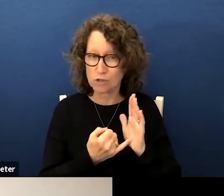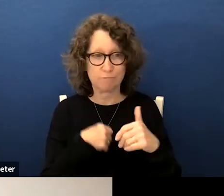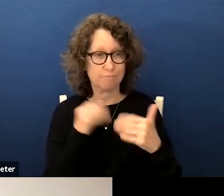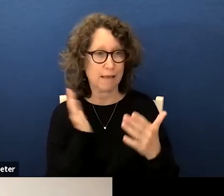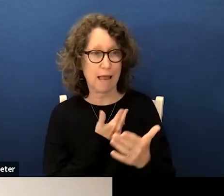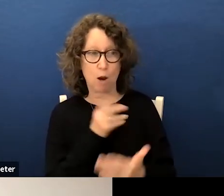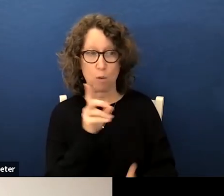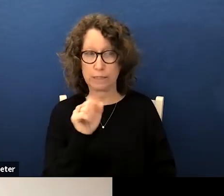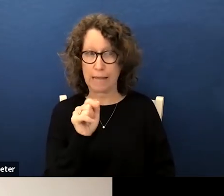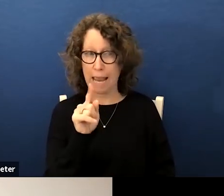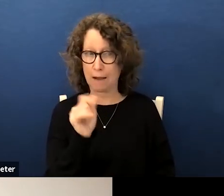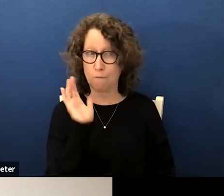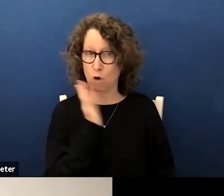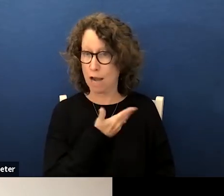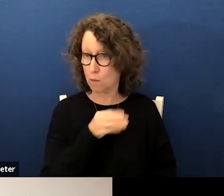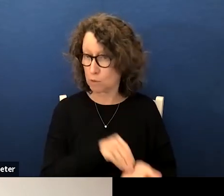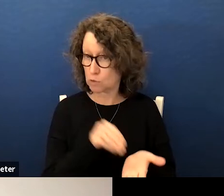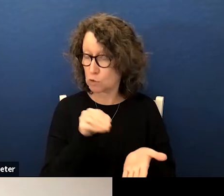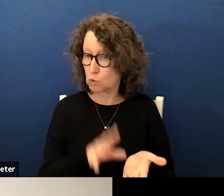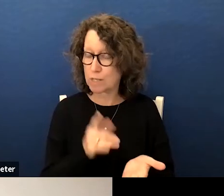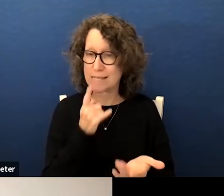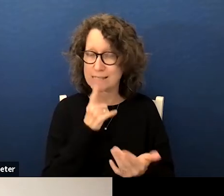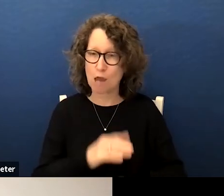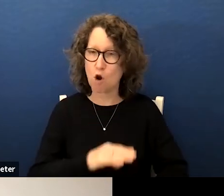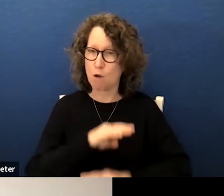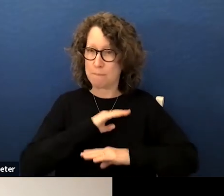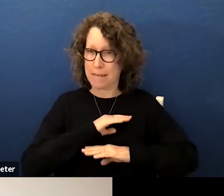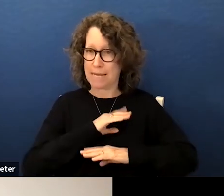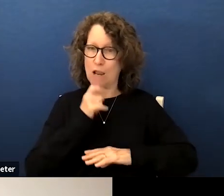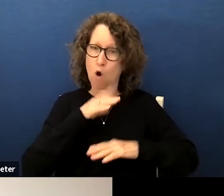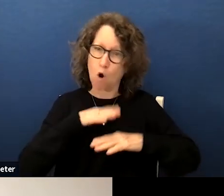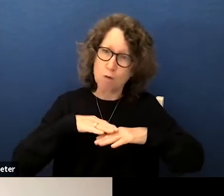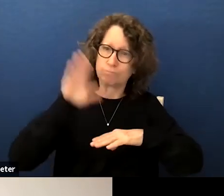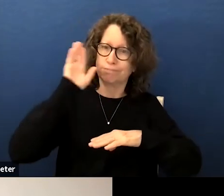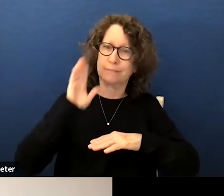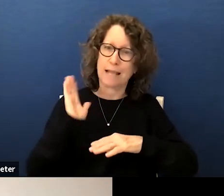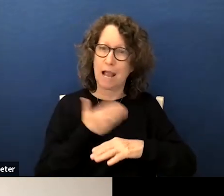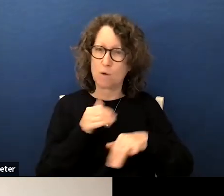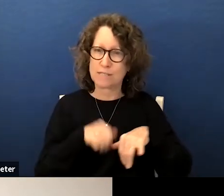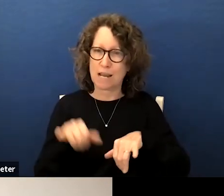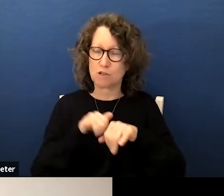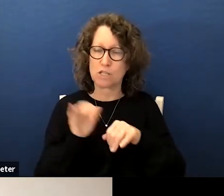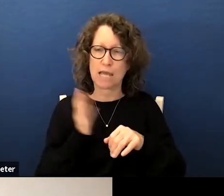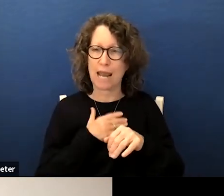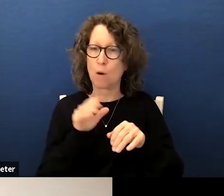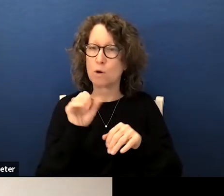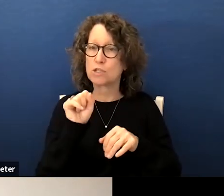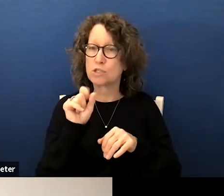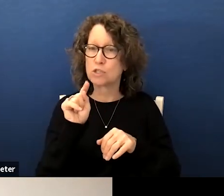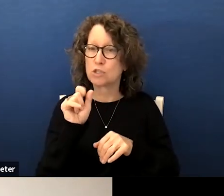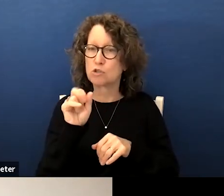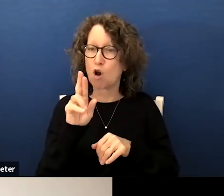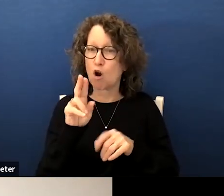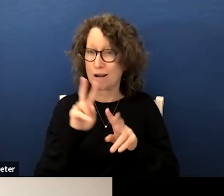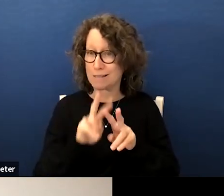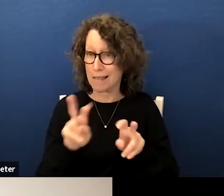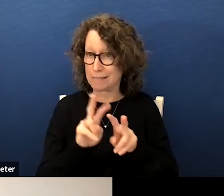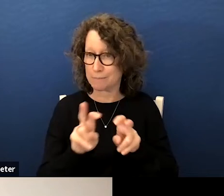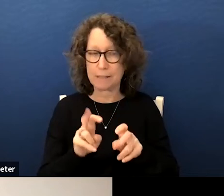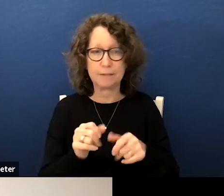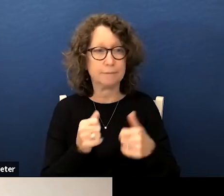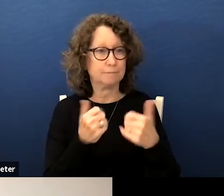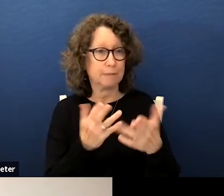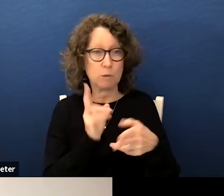for our students that are meeting or exceeding standards on our star assessment now i mentioned